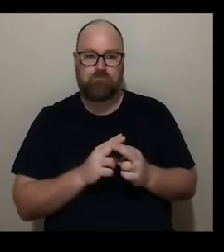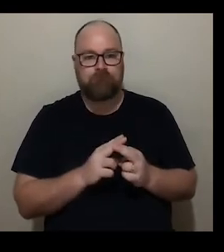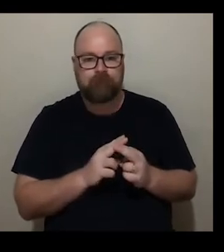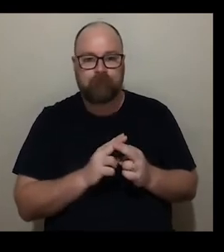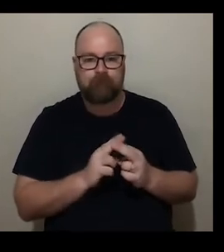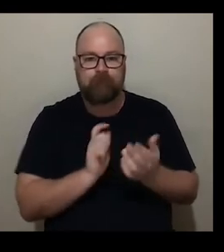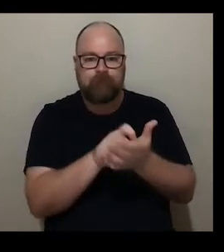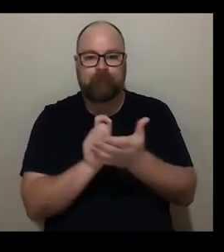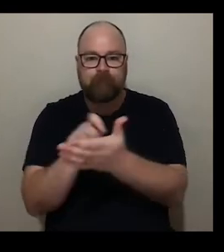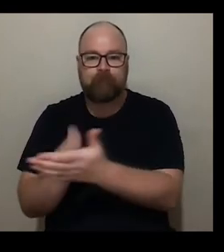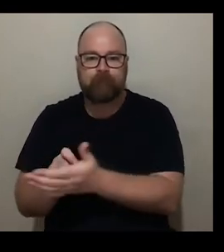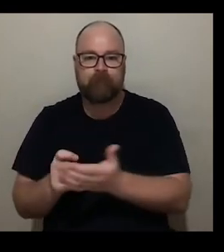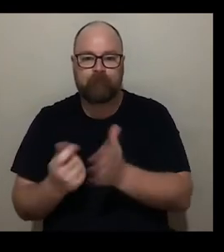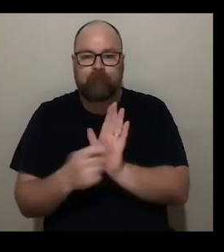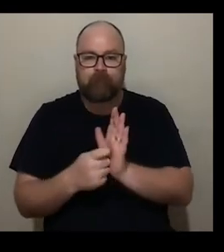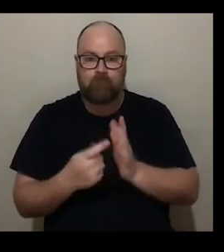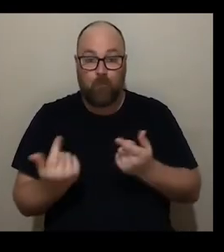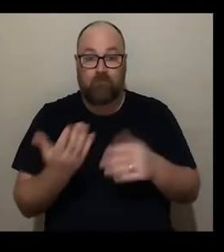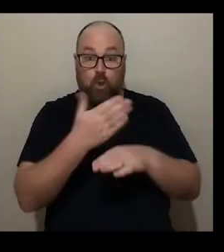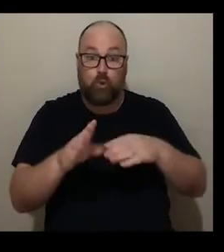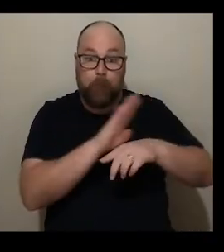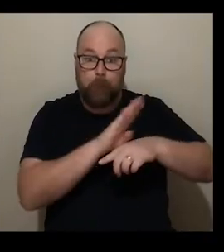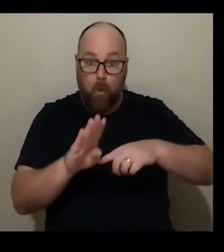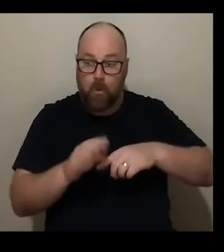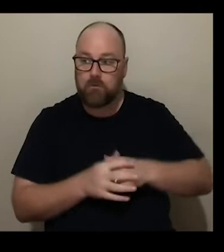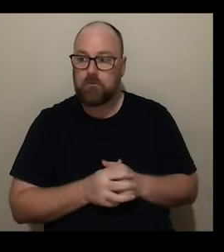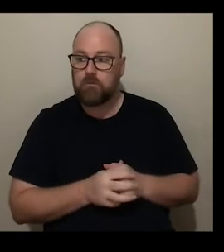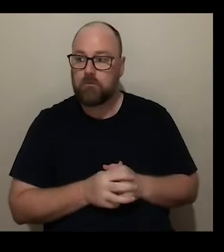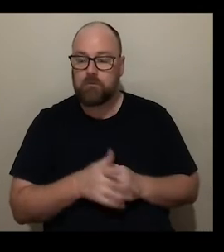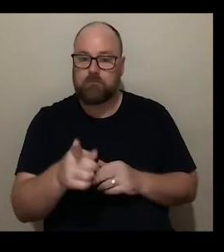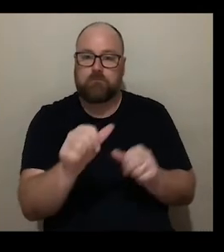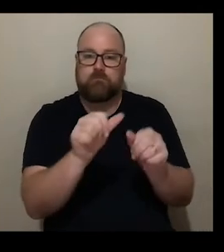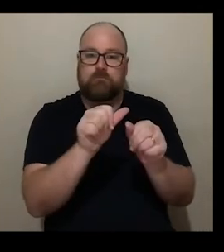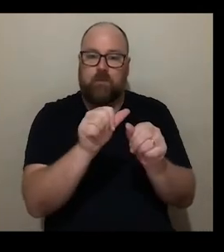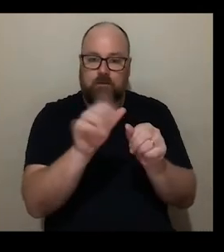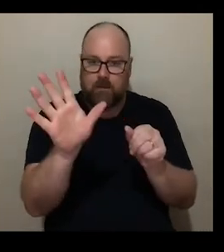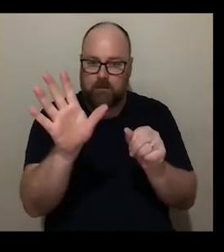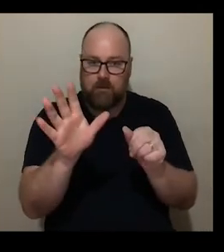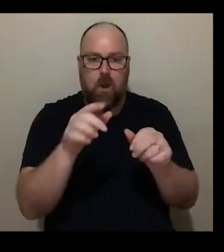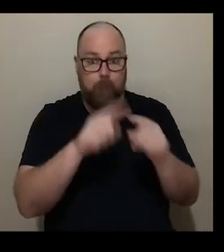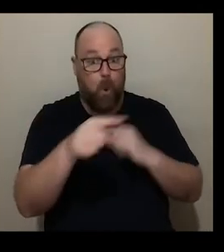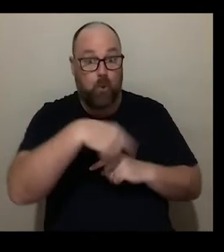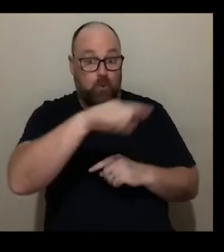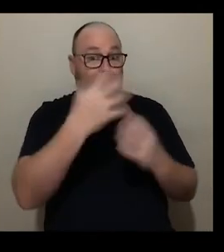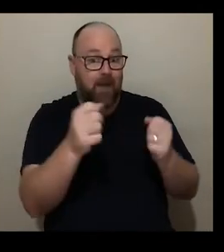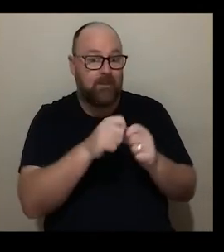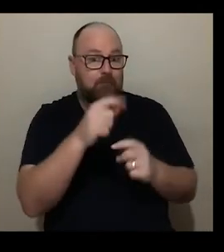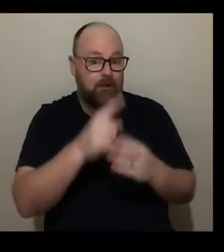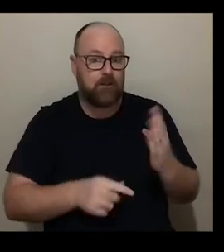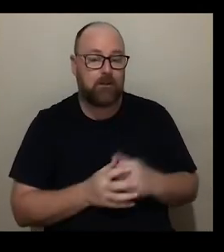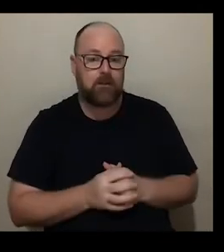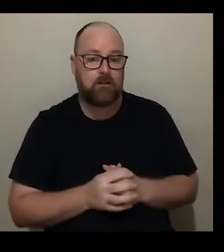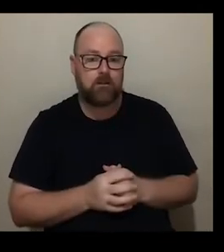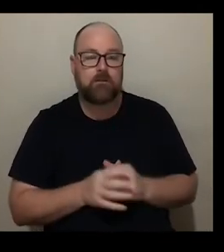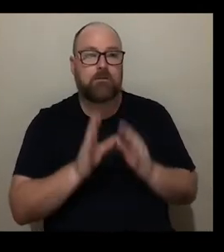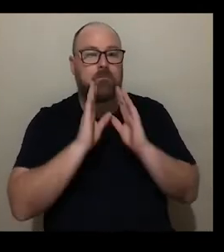a broader horizon so we have a brand new board on board which uh they're fantastic majority disabled led we have a brilliant team